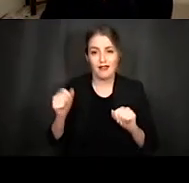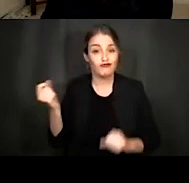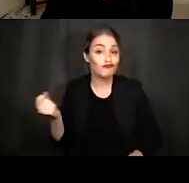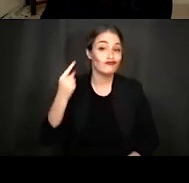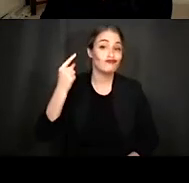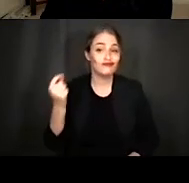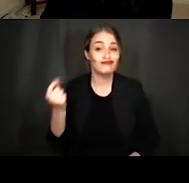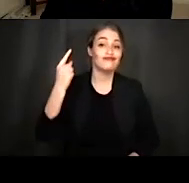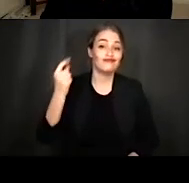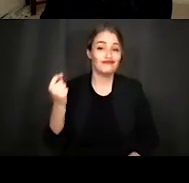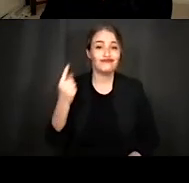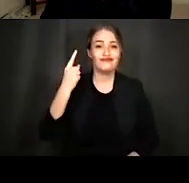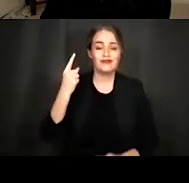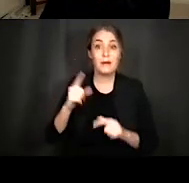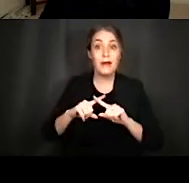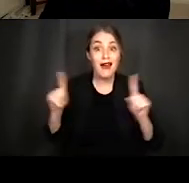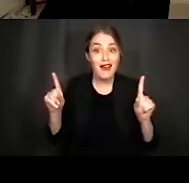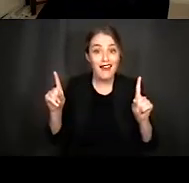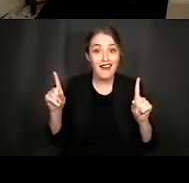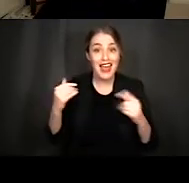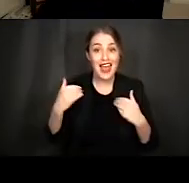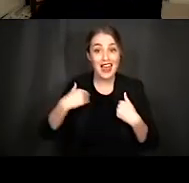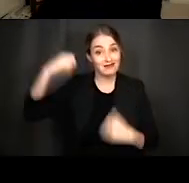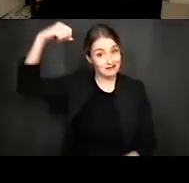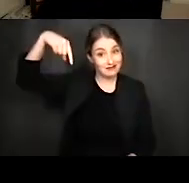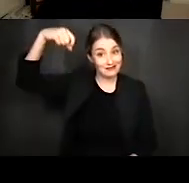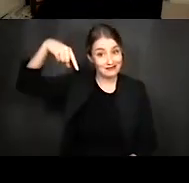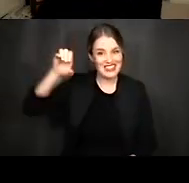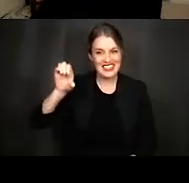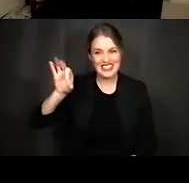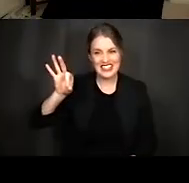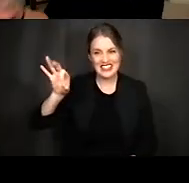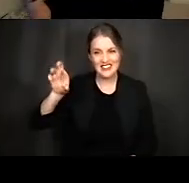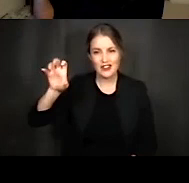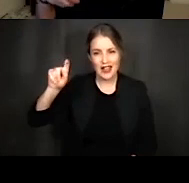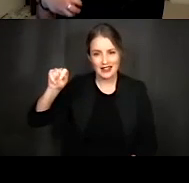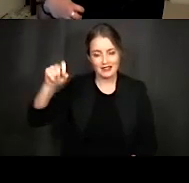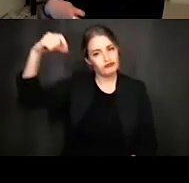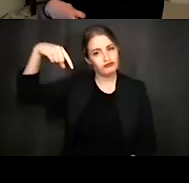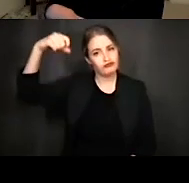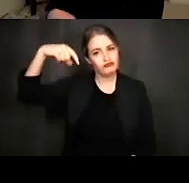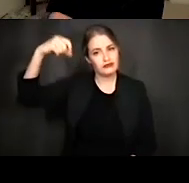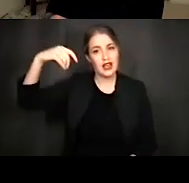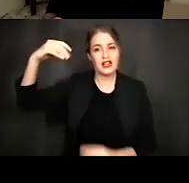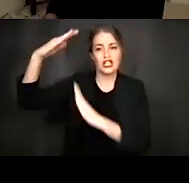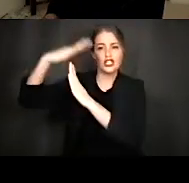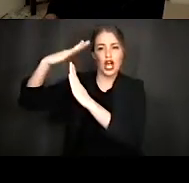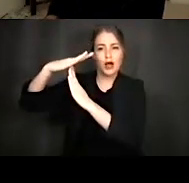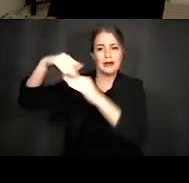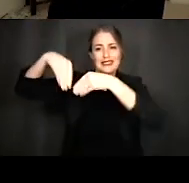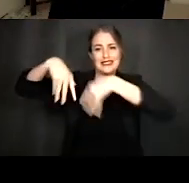coming in from the side to side here, we have the efferents that have the luxury of having all of this top-down information